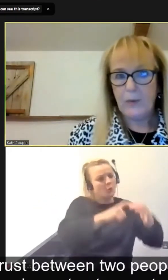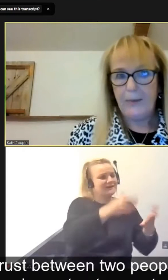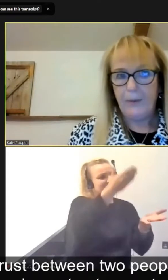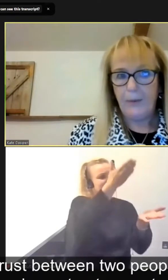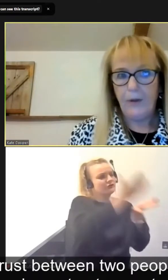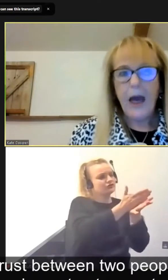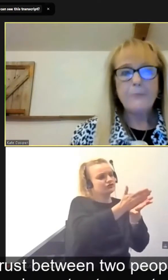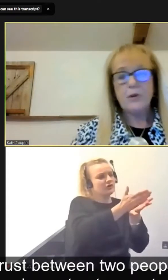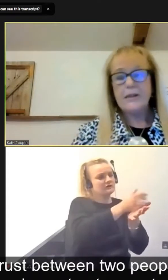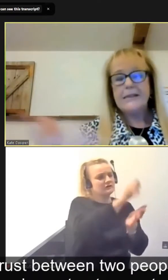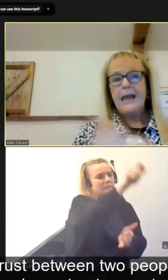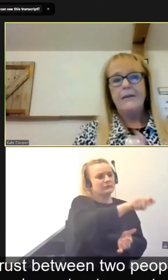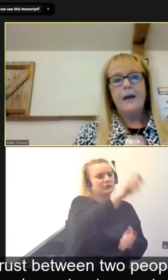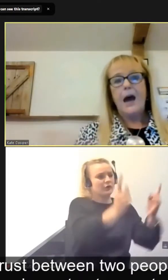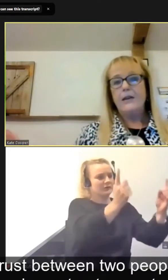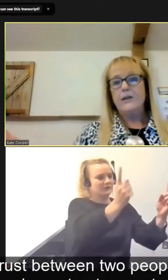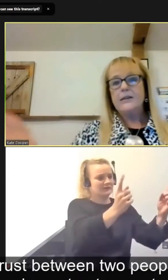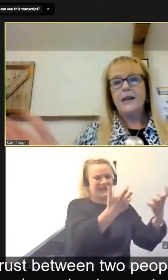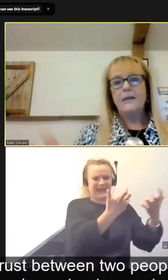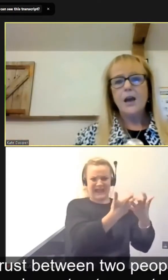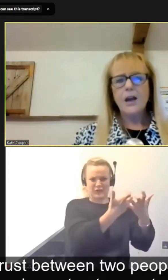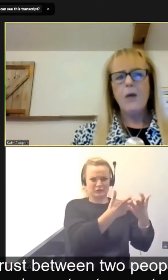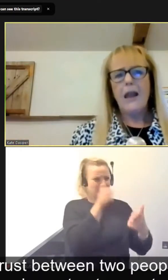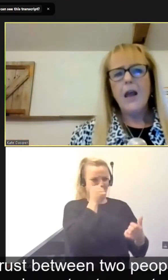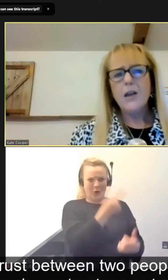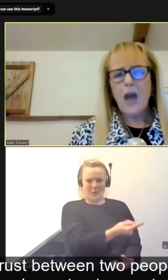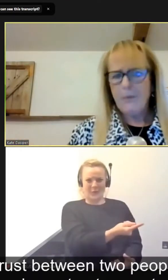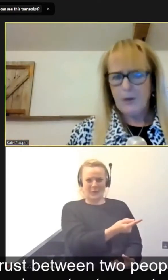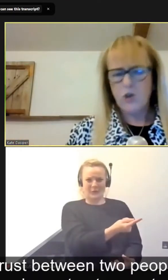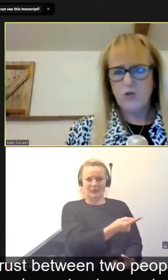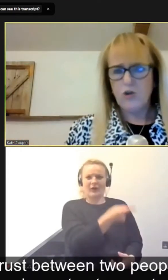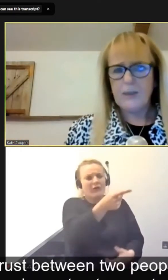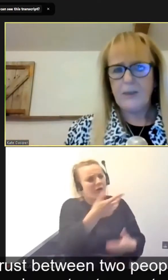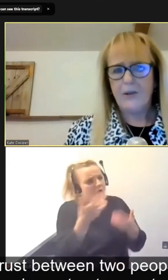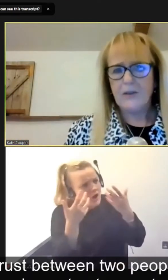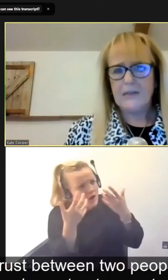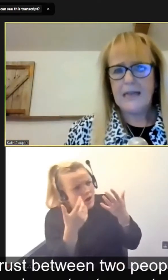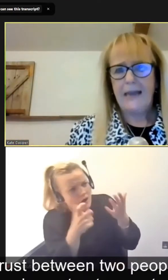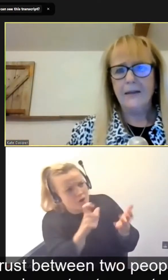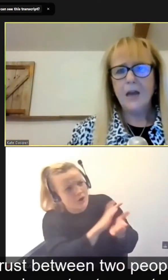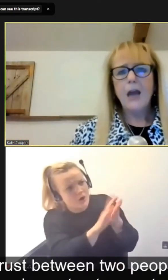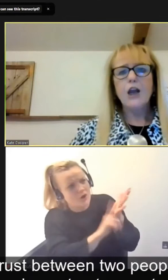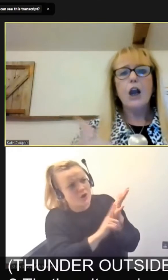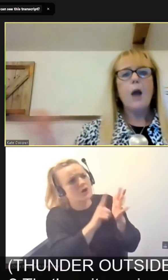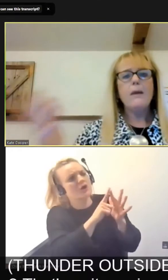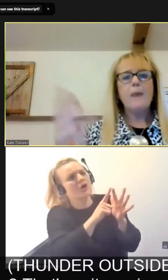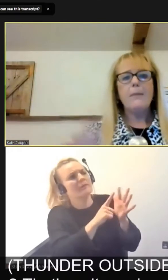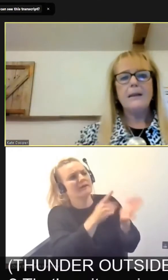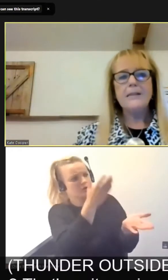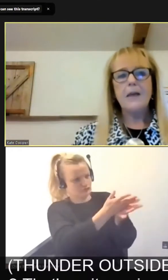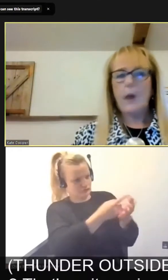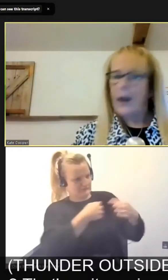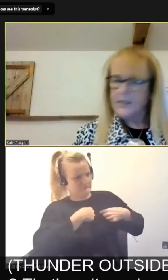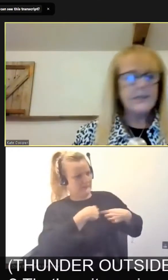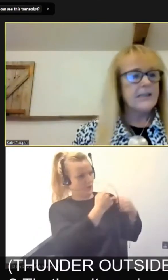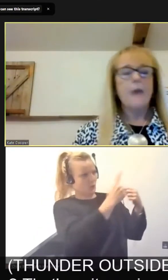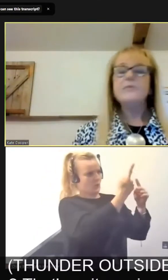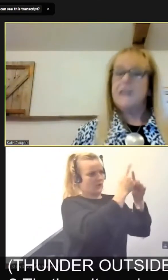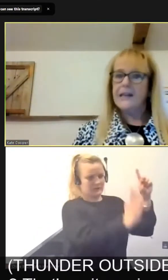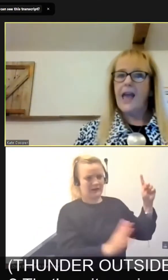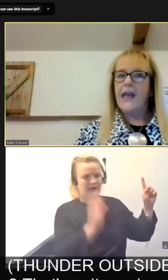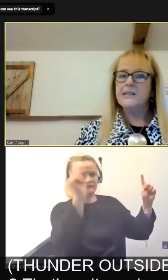two people? You could say, I could say, Chloe, how much do you trust me out of 10? And Chloe might be in 10, well,